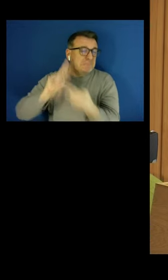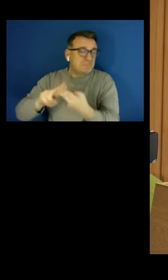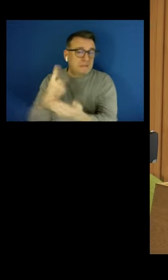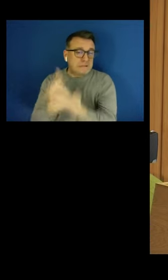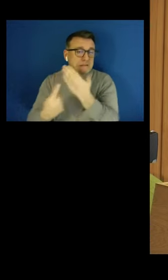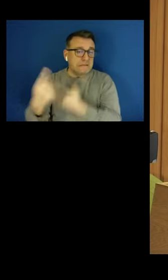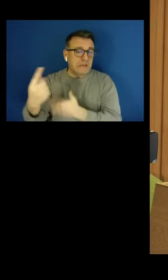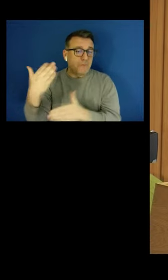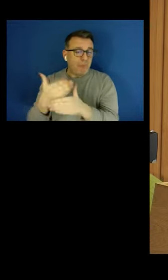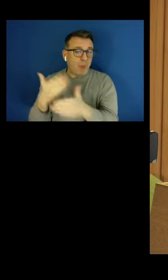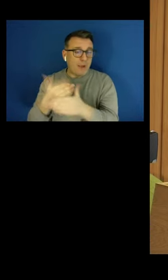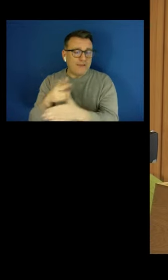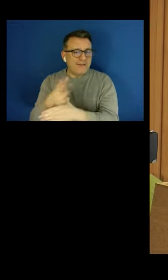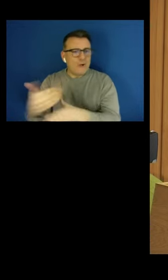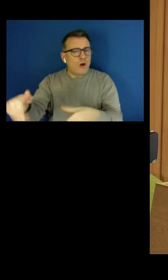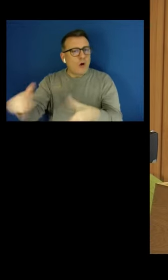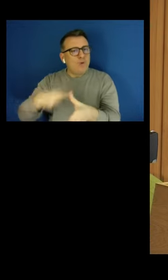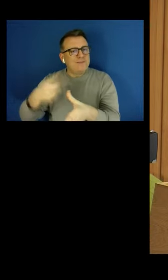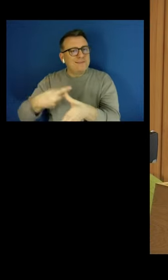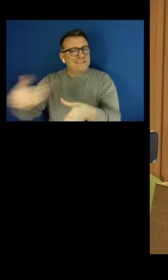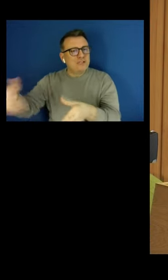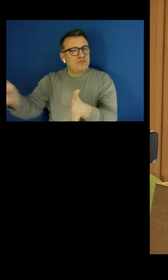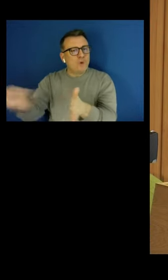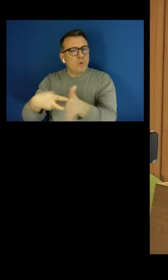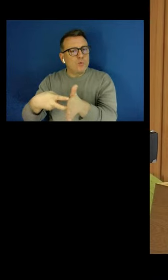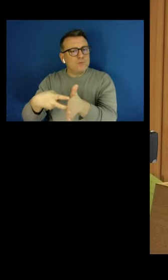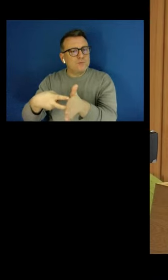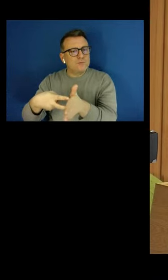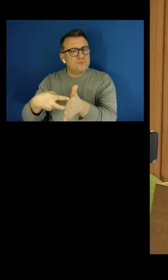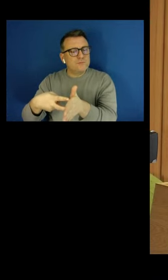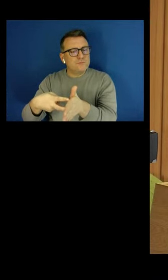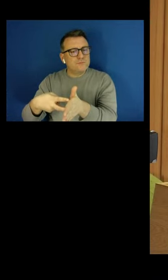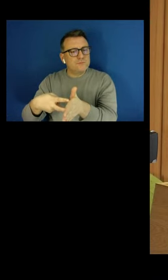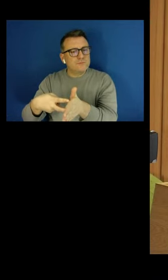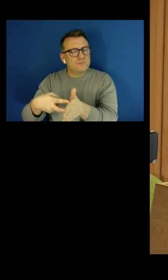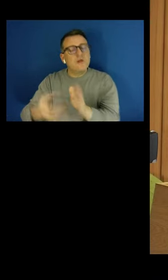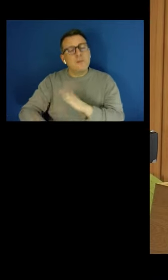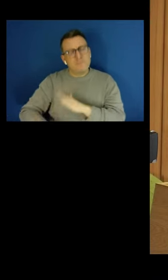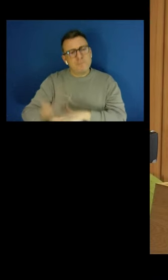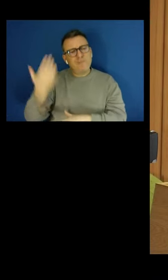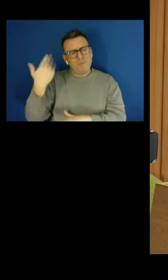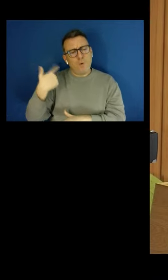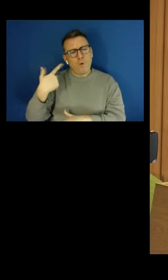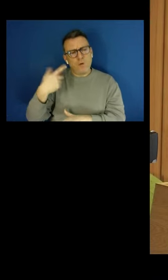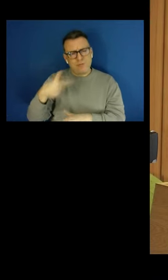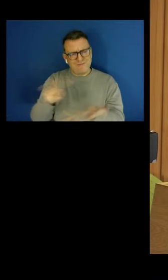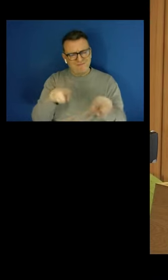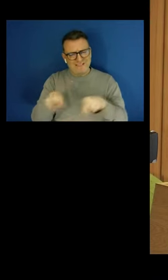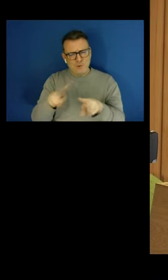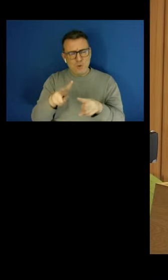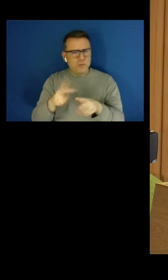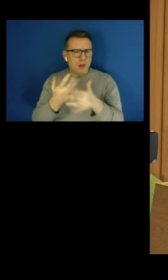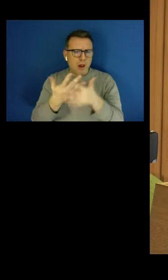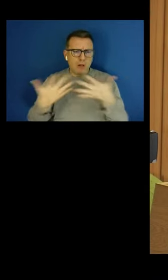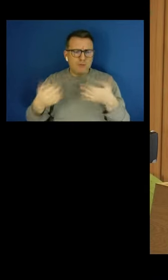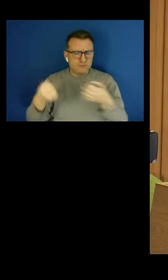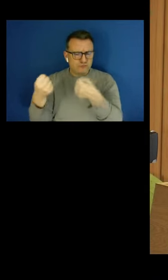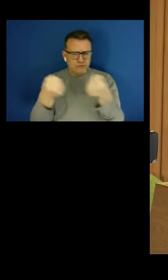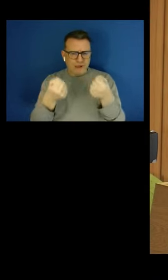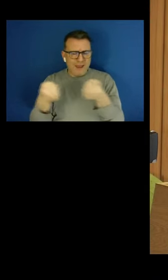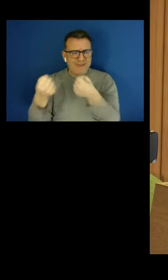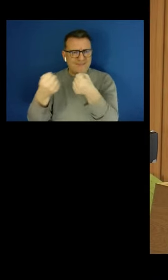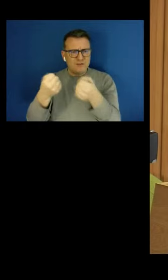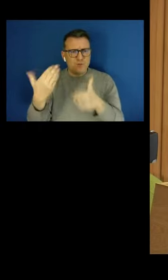on in the video earlier, a group of drivers working for Uber challenged their self-employed